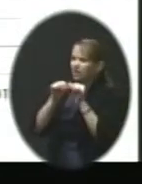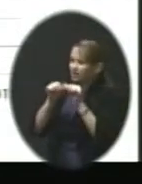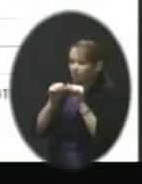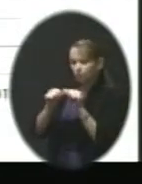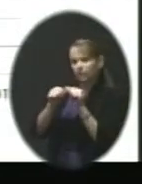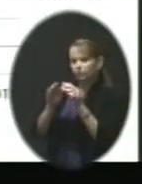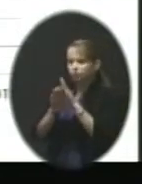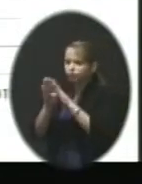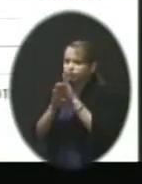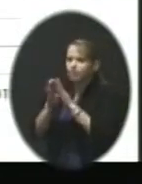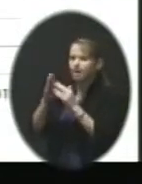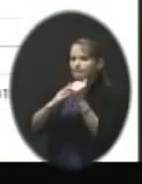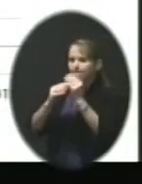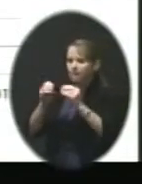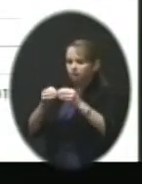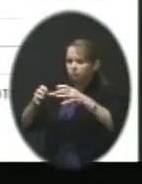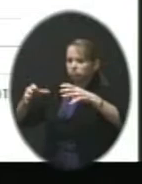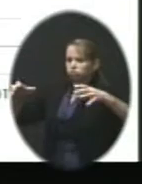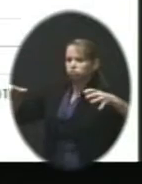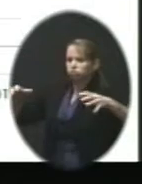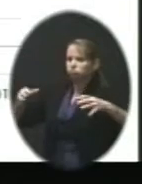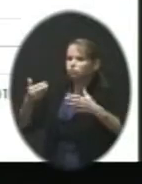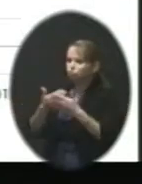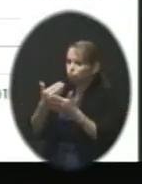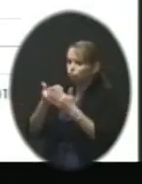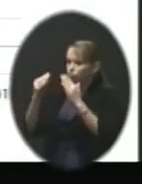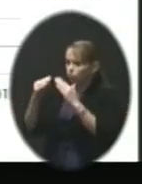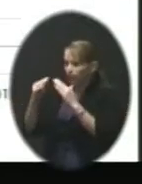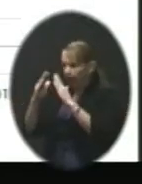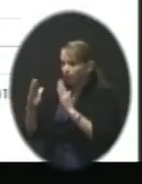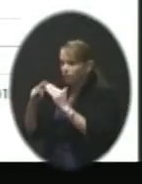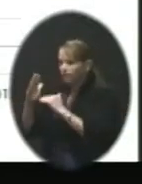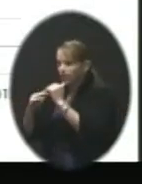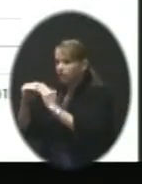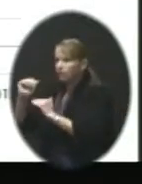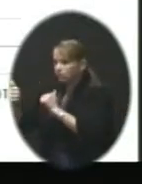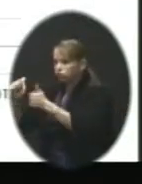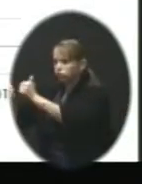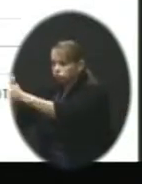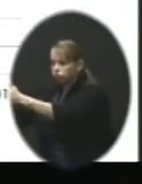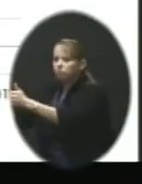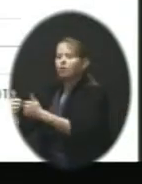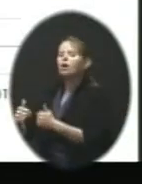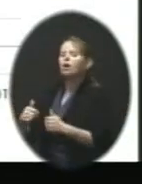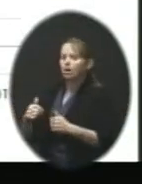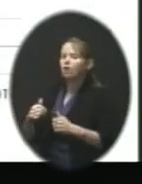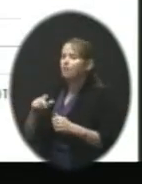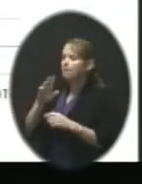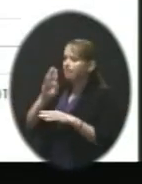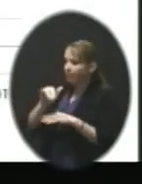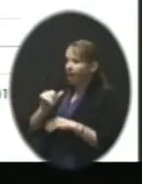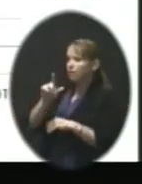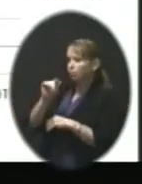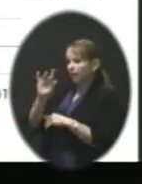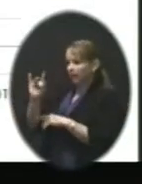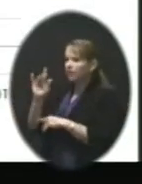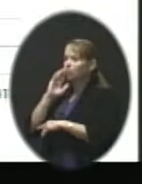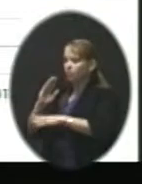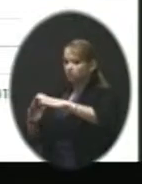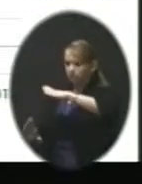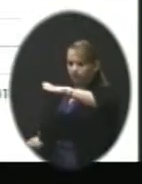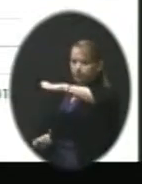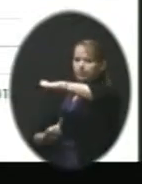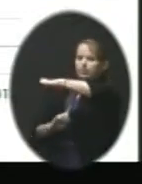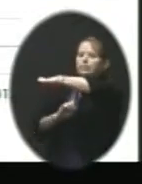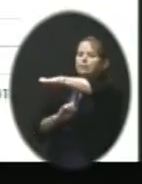and lots of new homes. And again, what we see is it right at its capacity by 2018. Again, so we knew